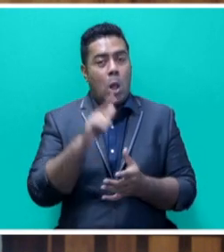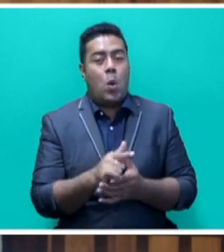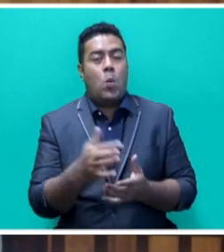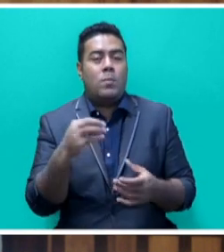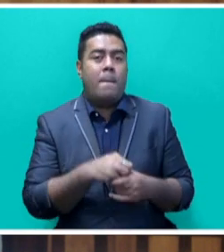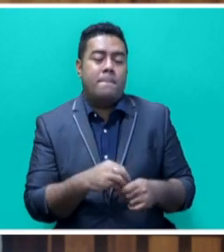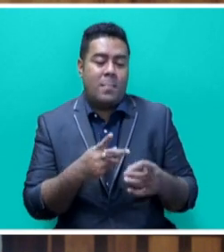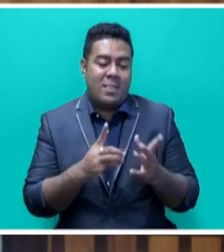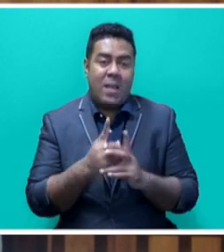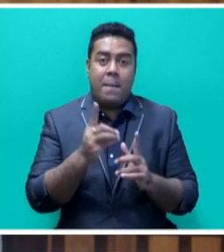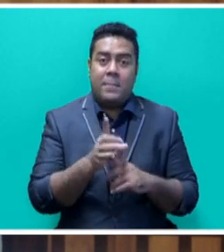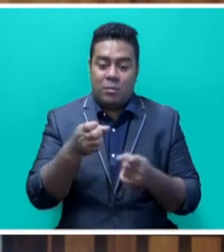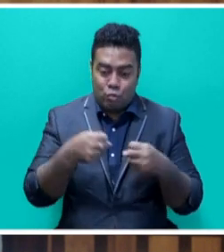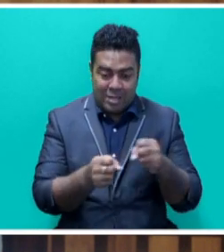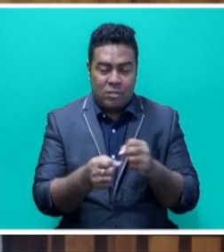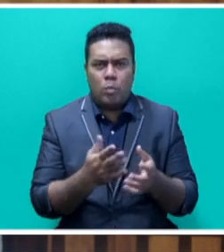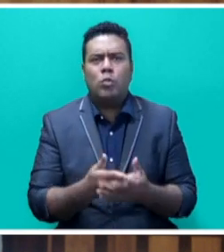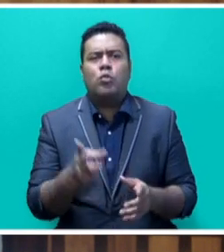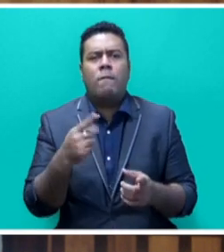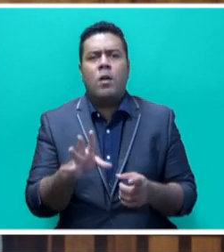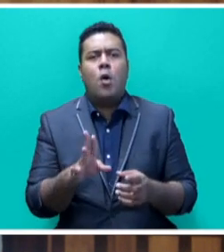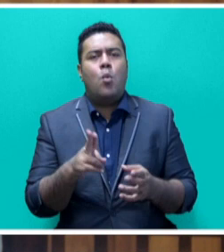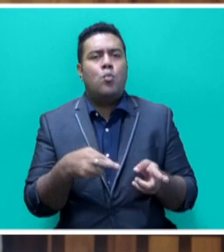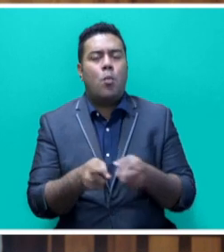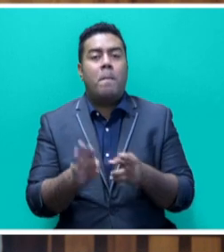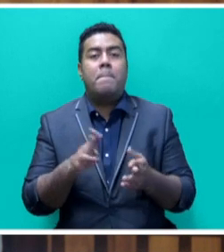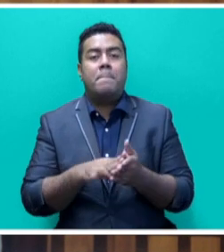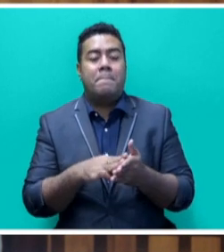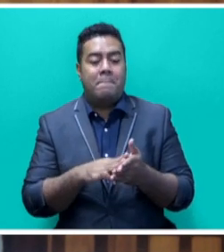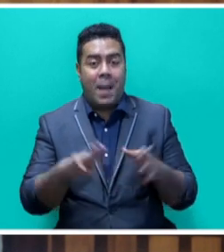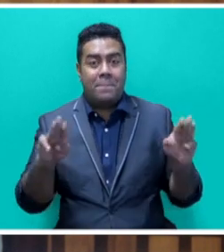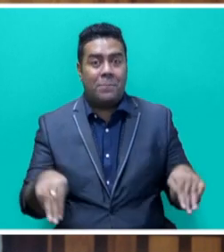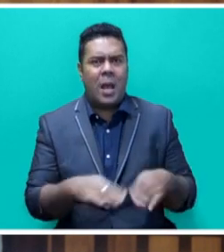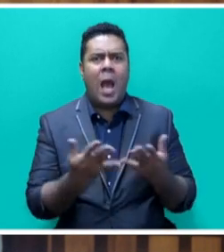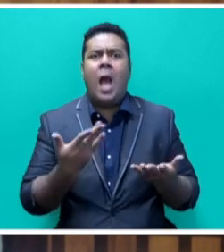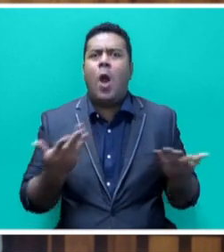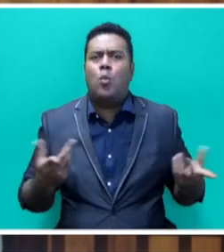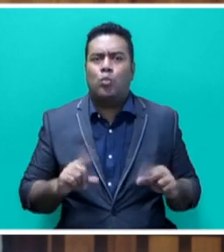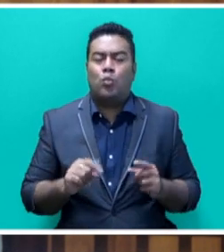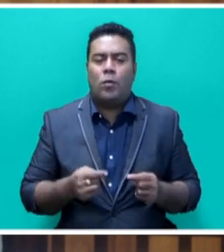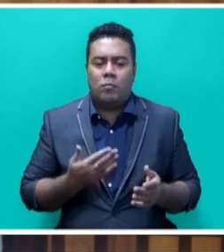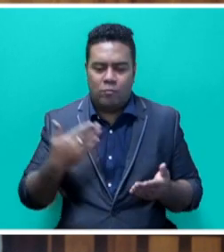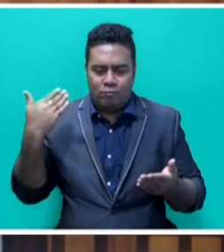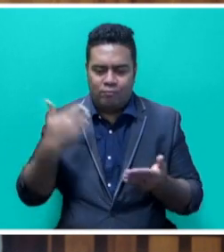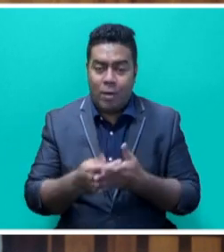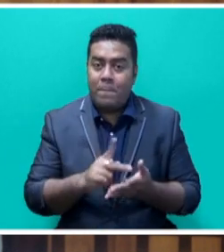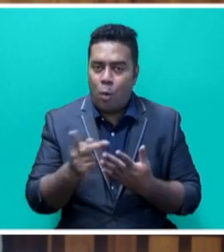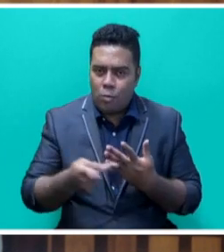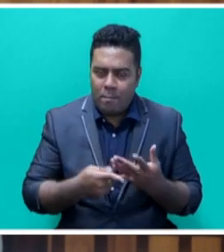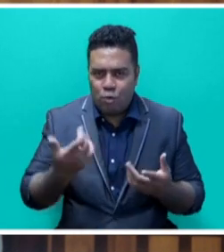that serves as a roadmap for transitioning the Fijian economy towards net-zero by